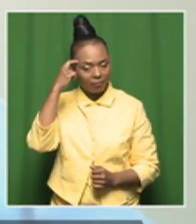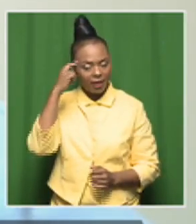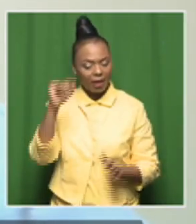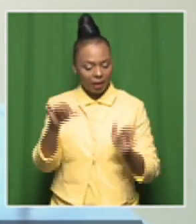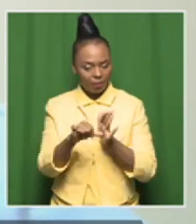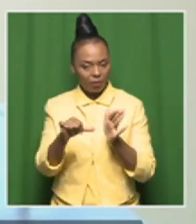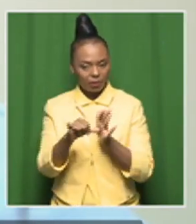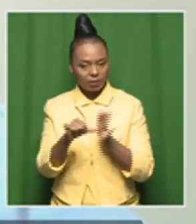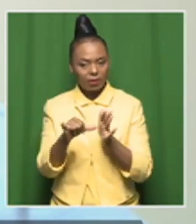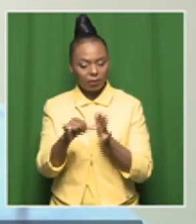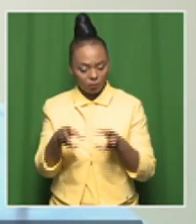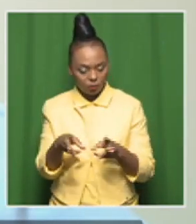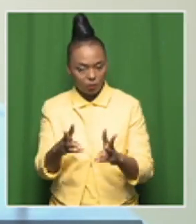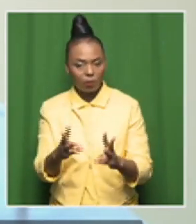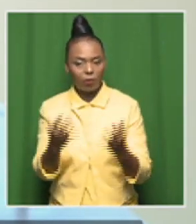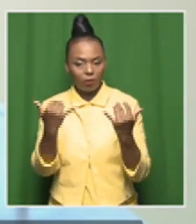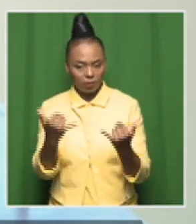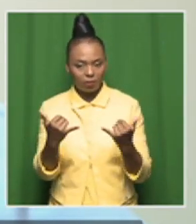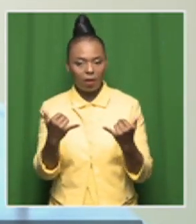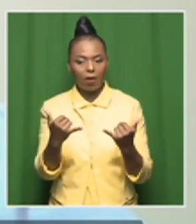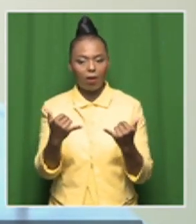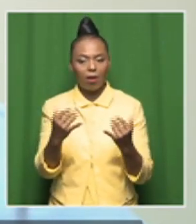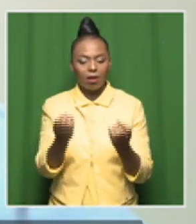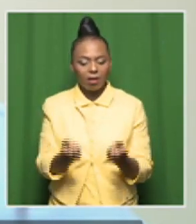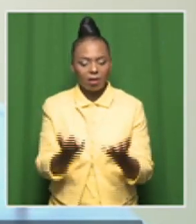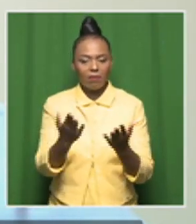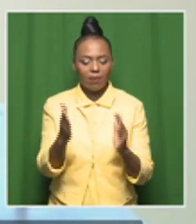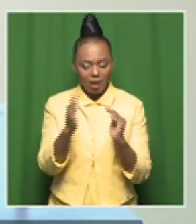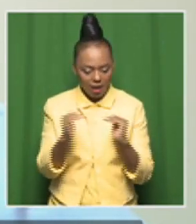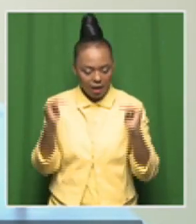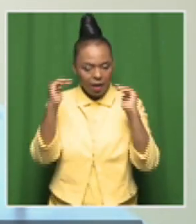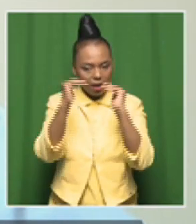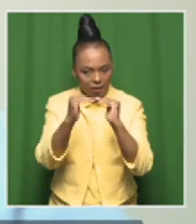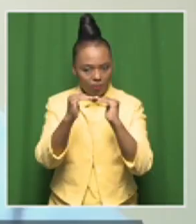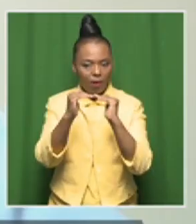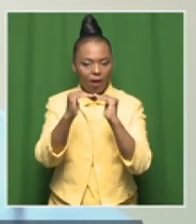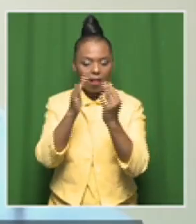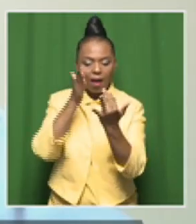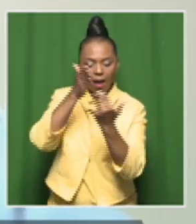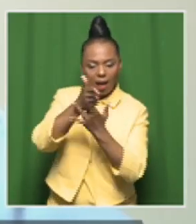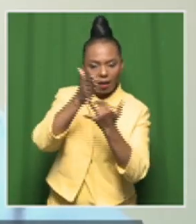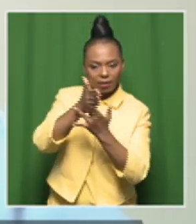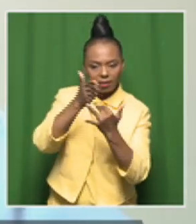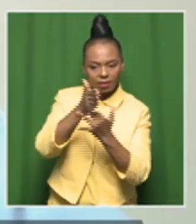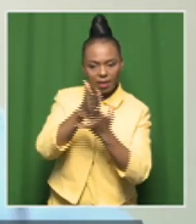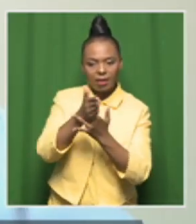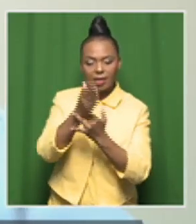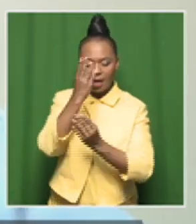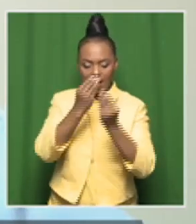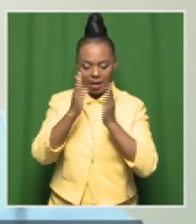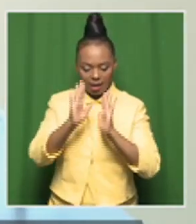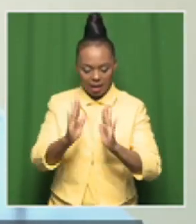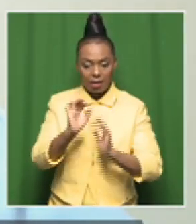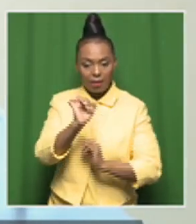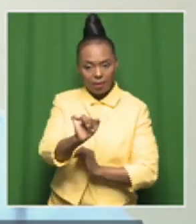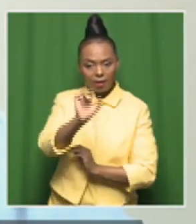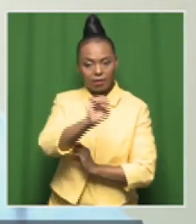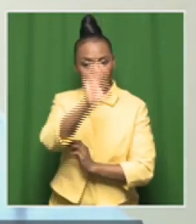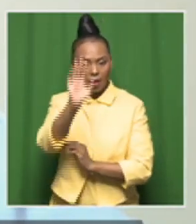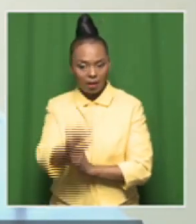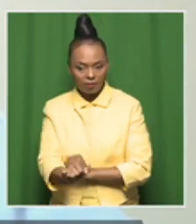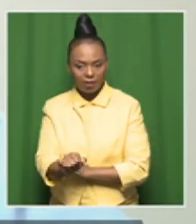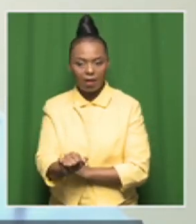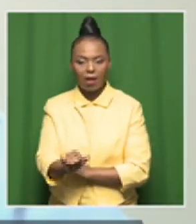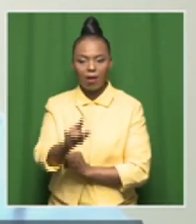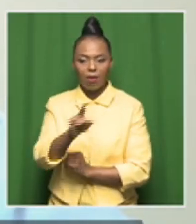in terms of providing equal and equitable access to all South African learners. It tries to address some of the